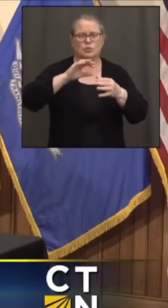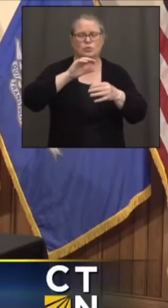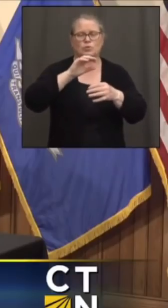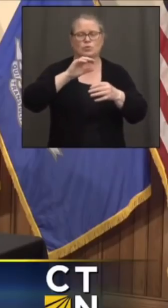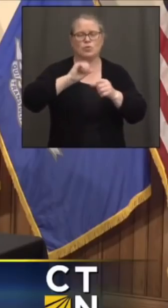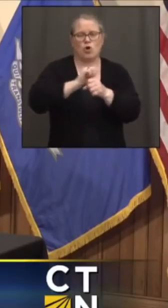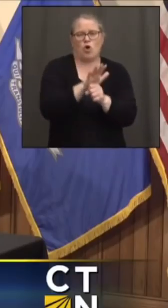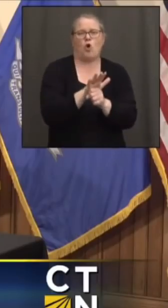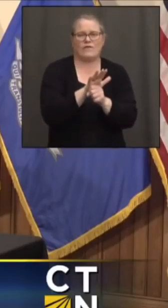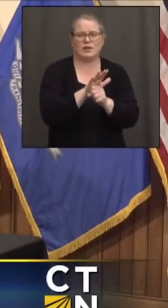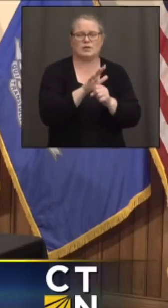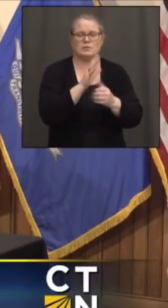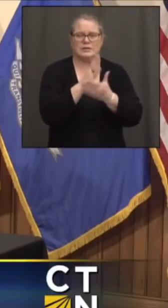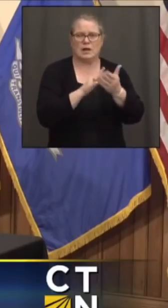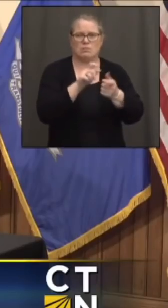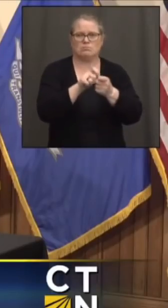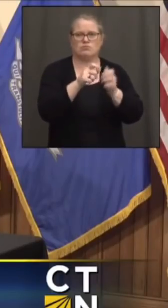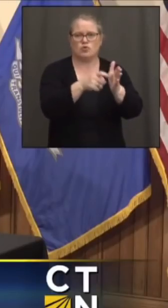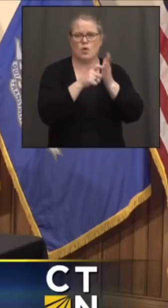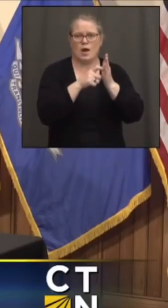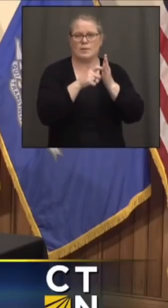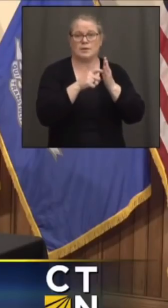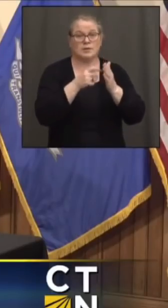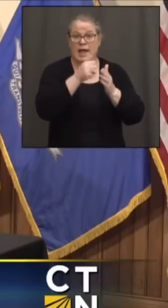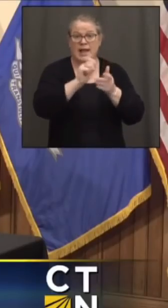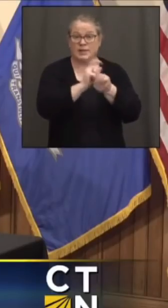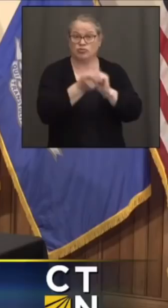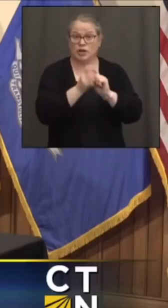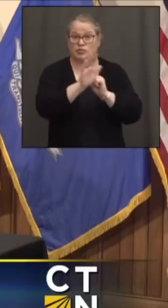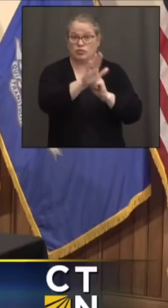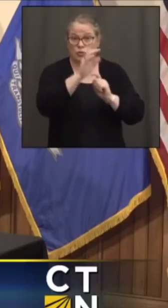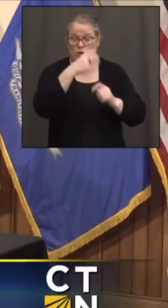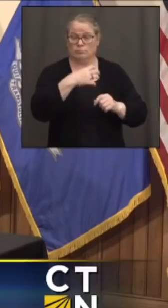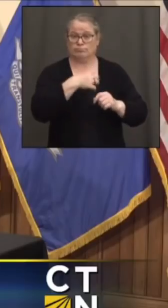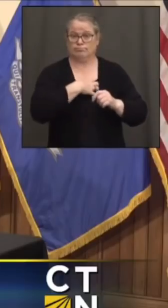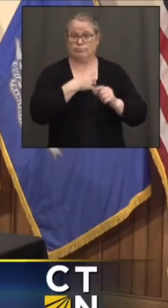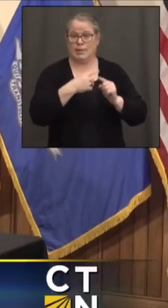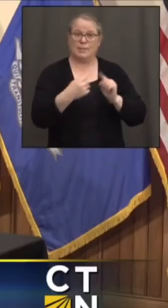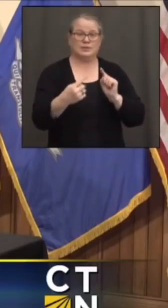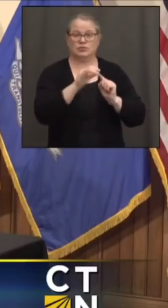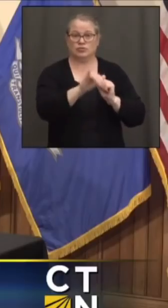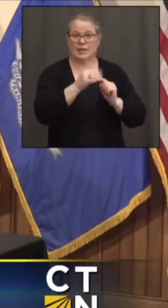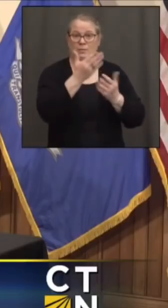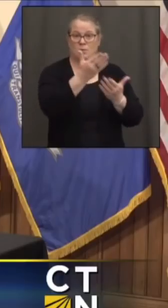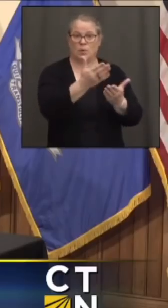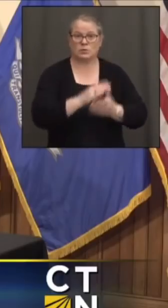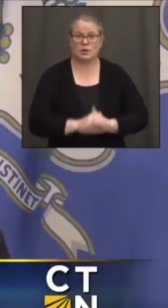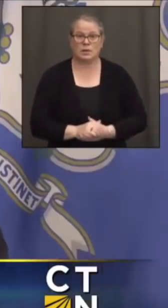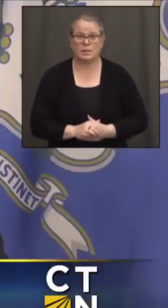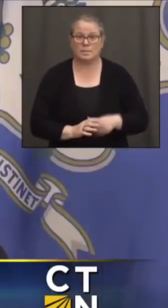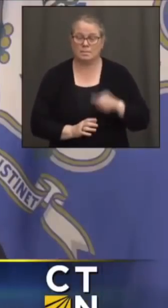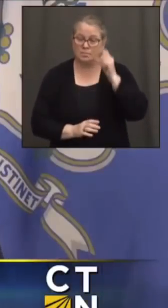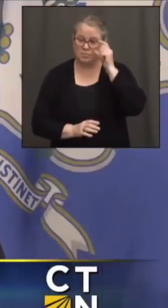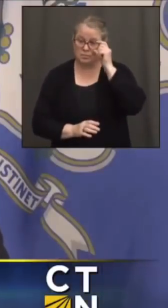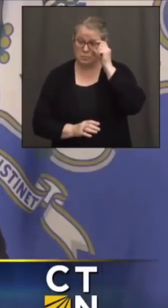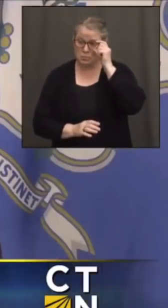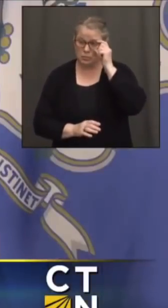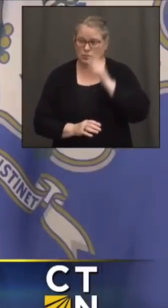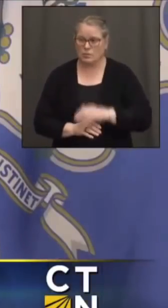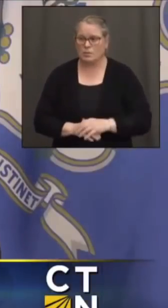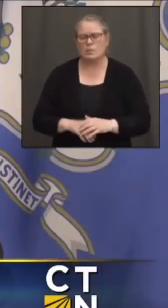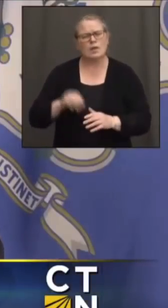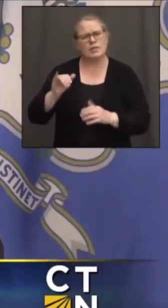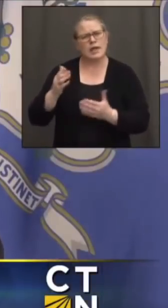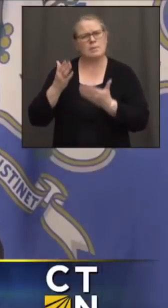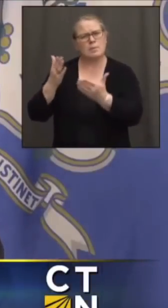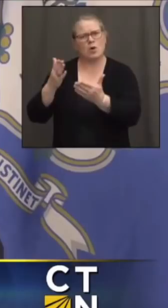I just wanted to check if there's been any change in your opposition to that proposal. Well, certainly a limitation on that